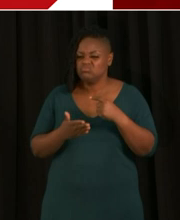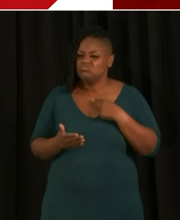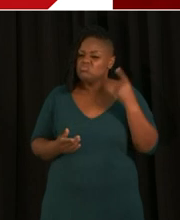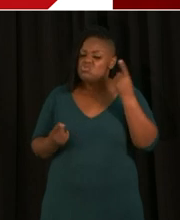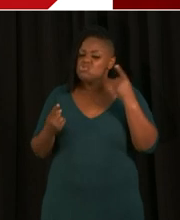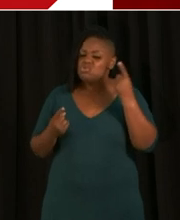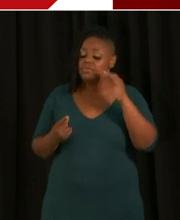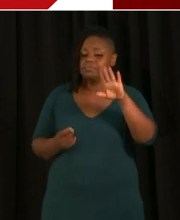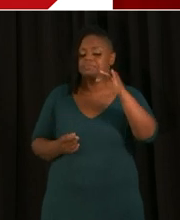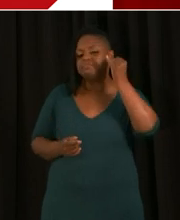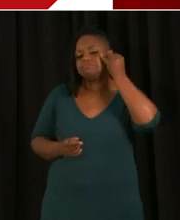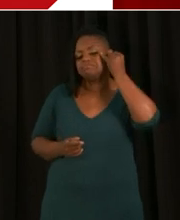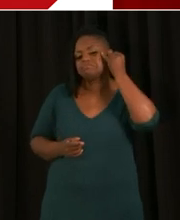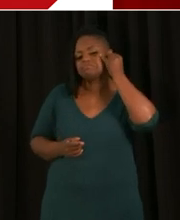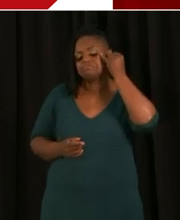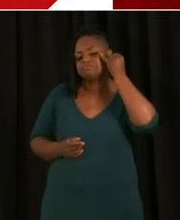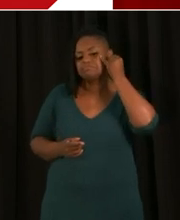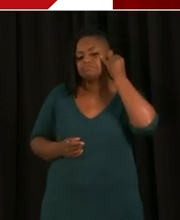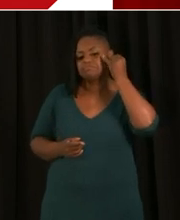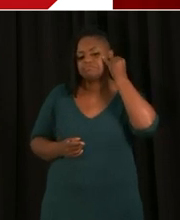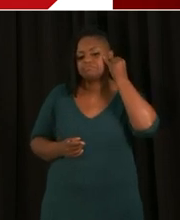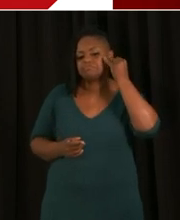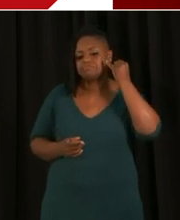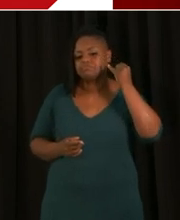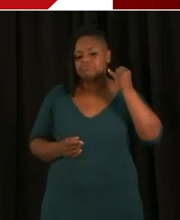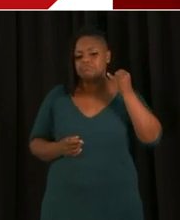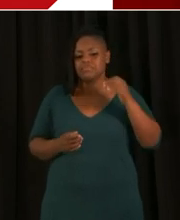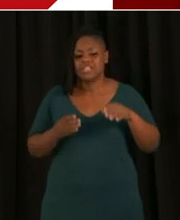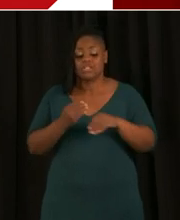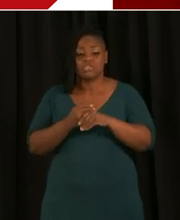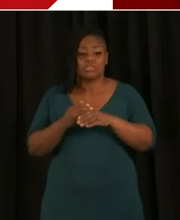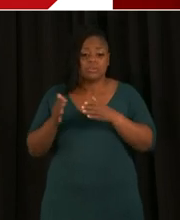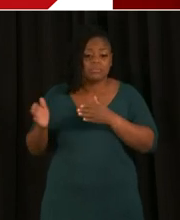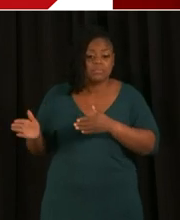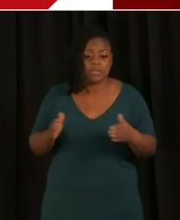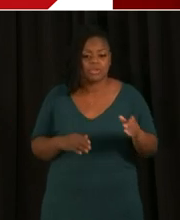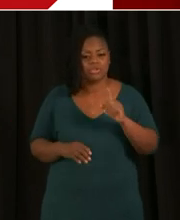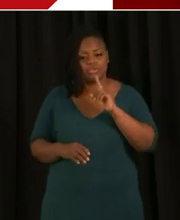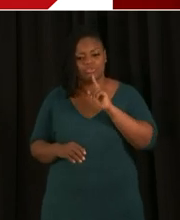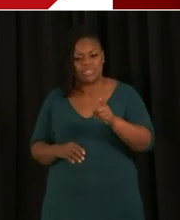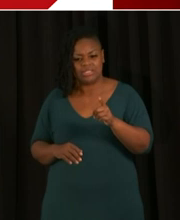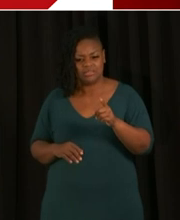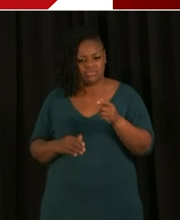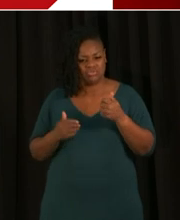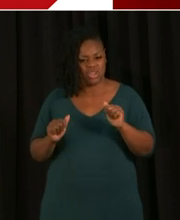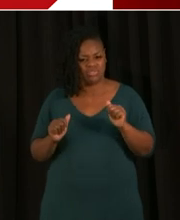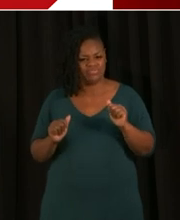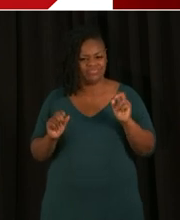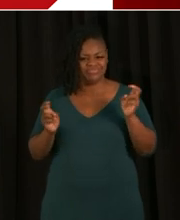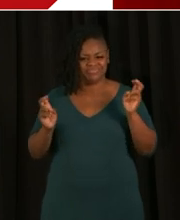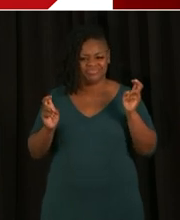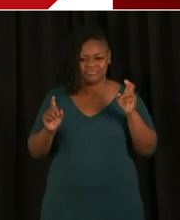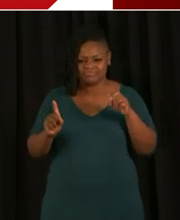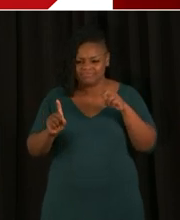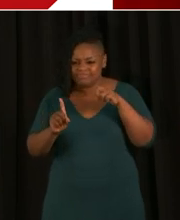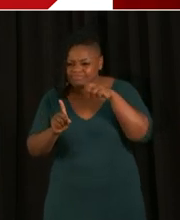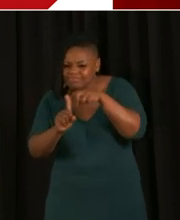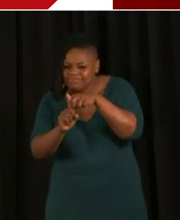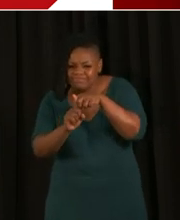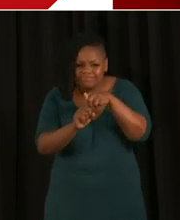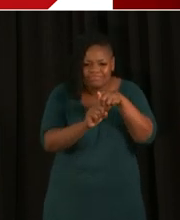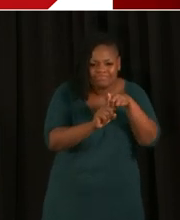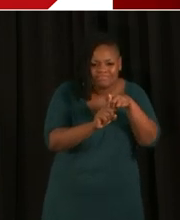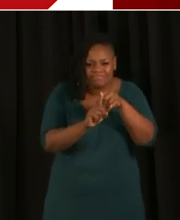there's sort of an additional plan to try to tackle that community spread and get it down to something more